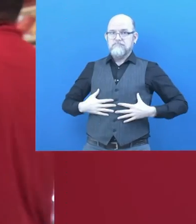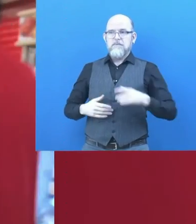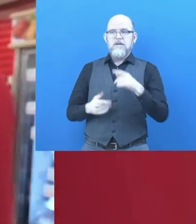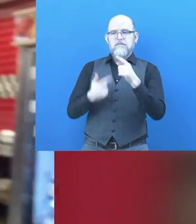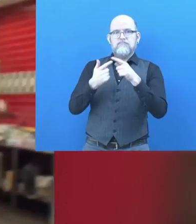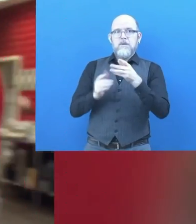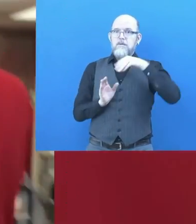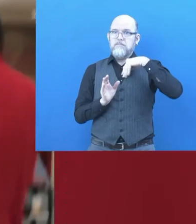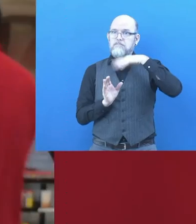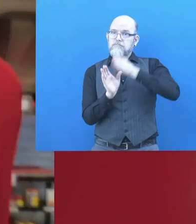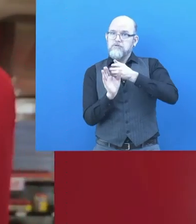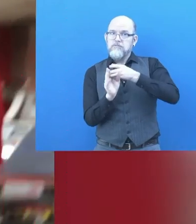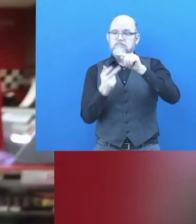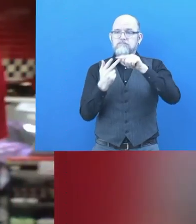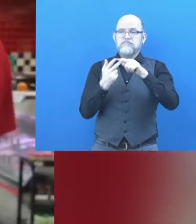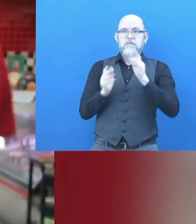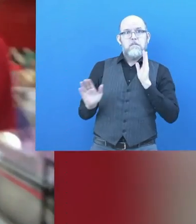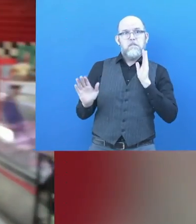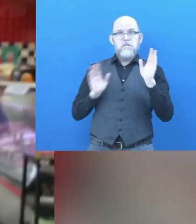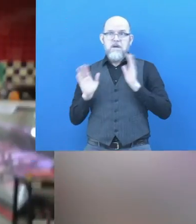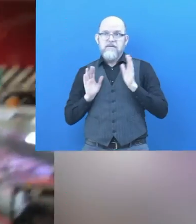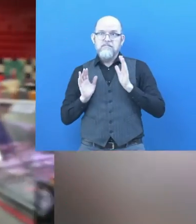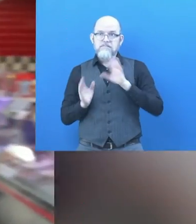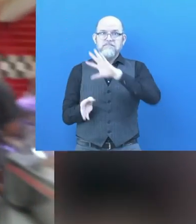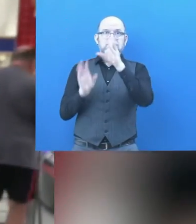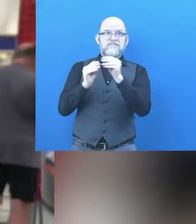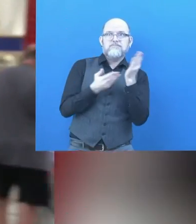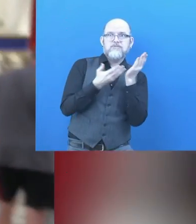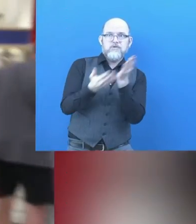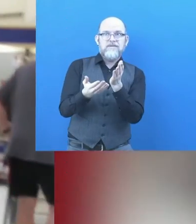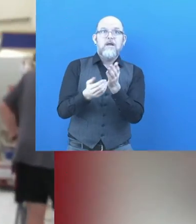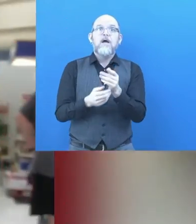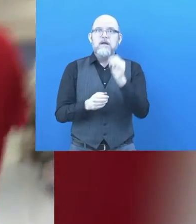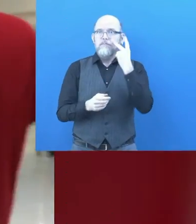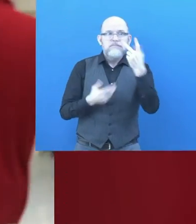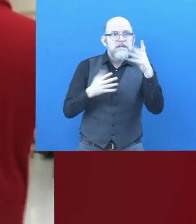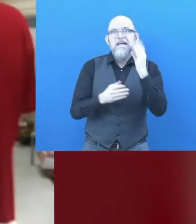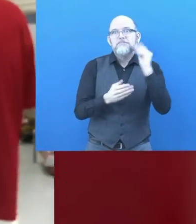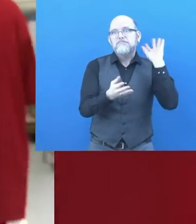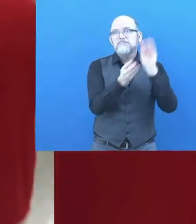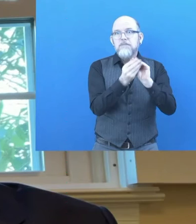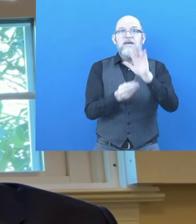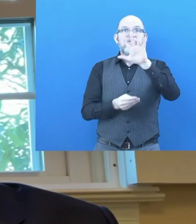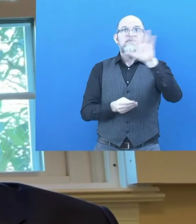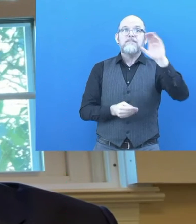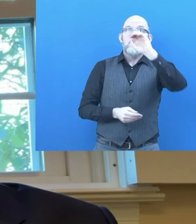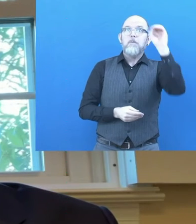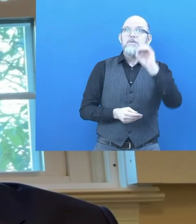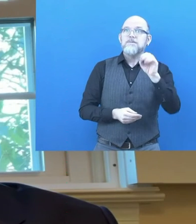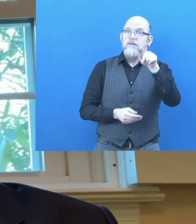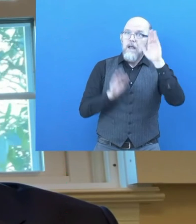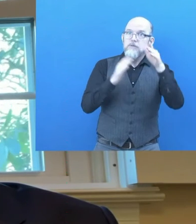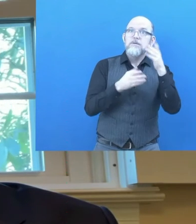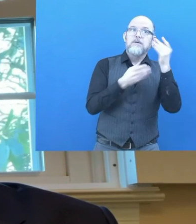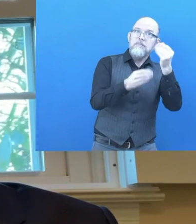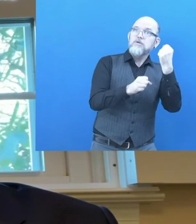mental health, and behavioral health. Having 55% of ACAP participants competitively employed is just one of